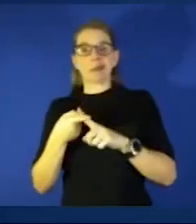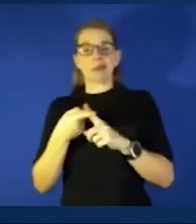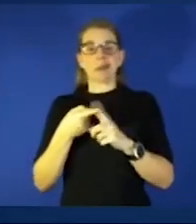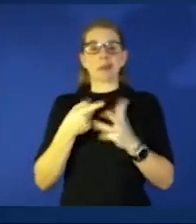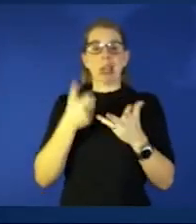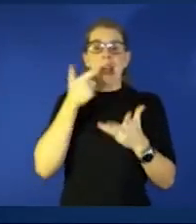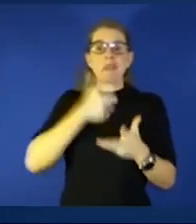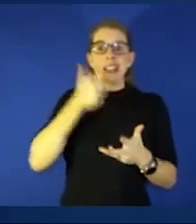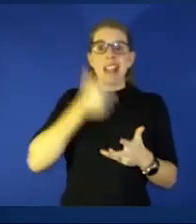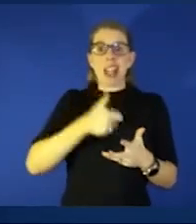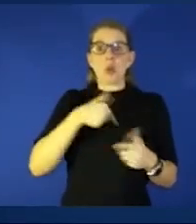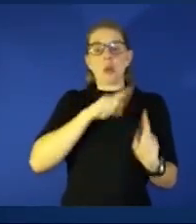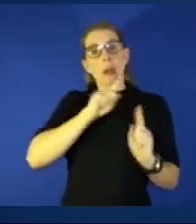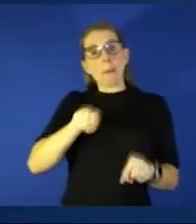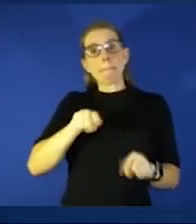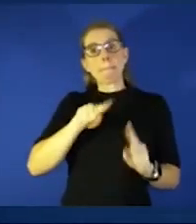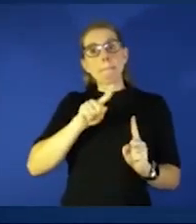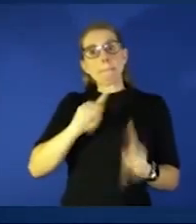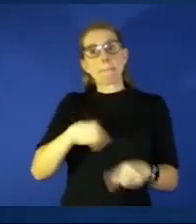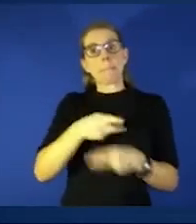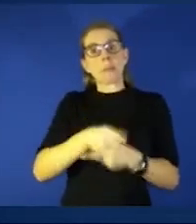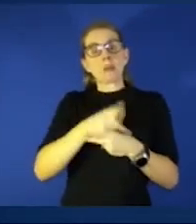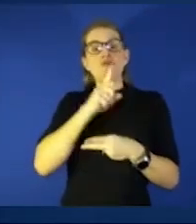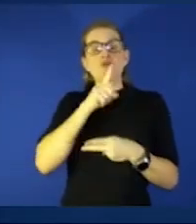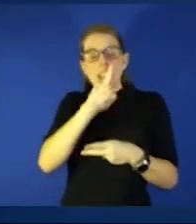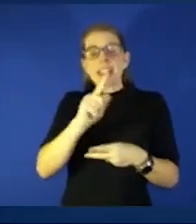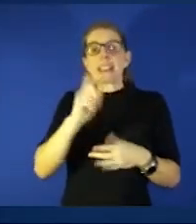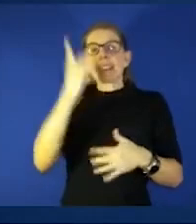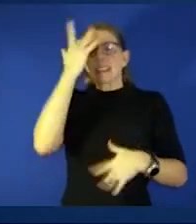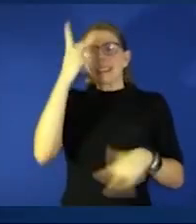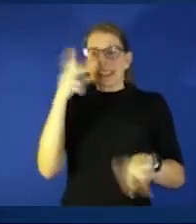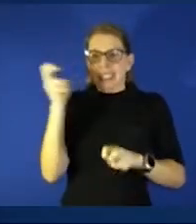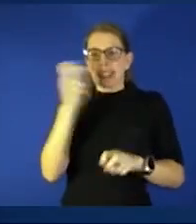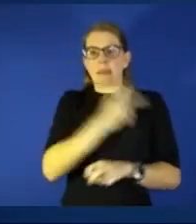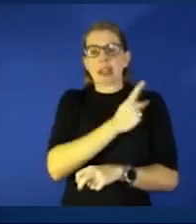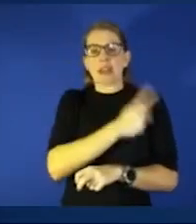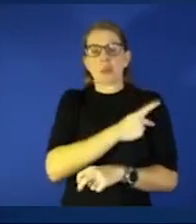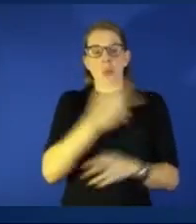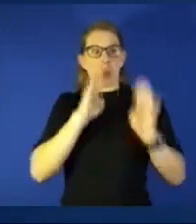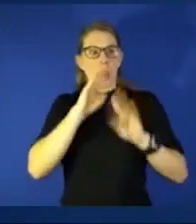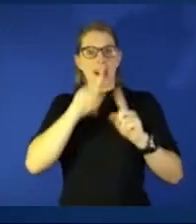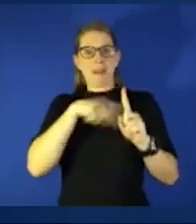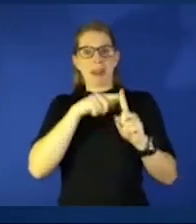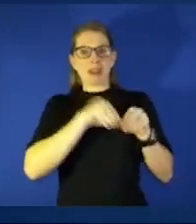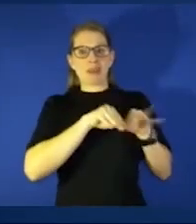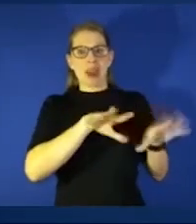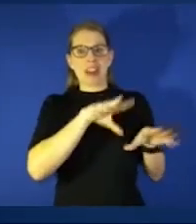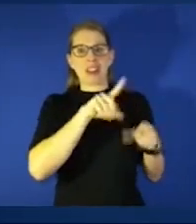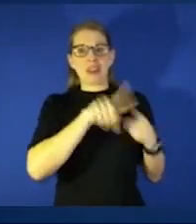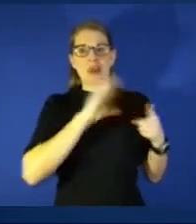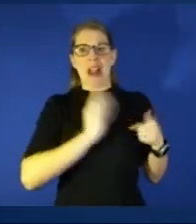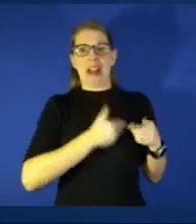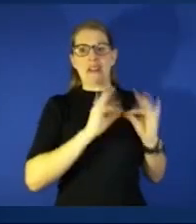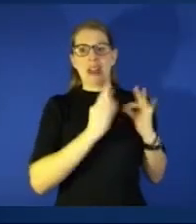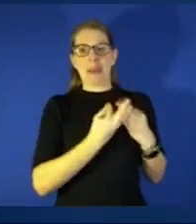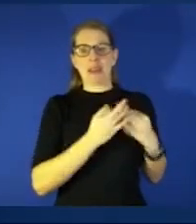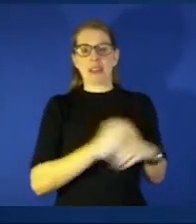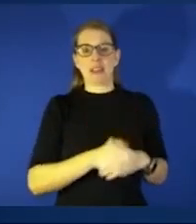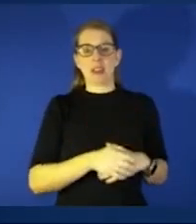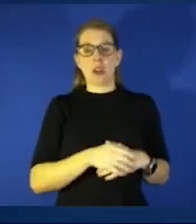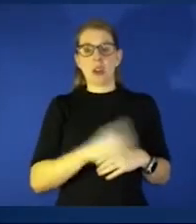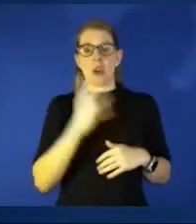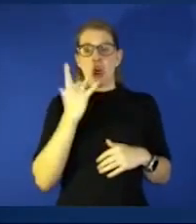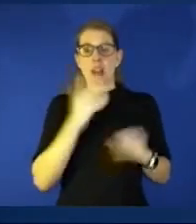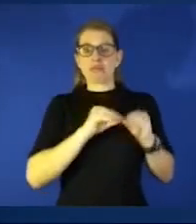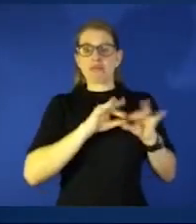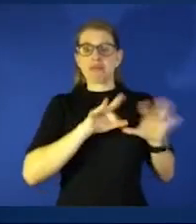here taking care of these really sick patients we worry about bringing it home to our families to um you know our Christmases to our grandparents